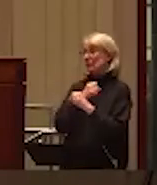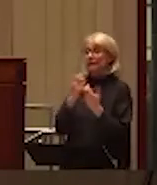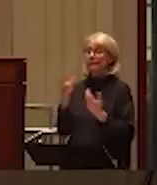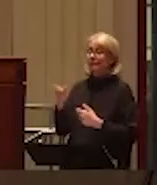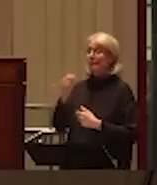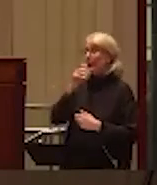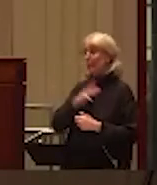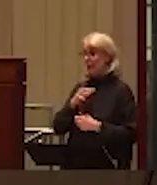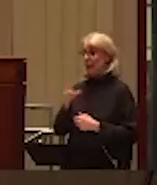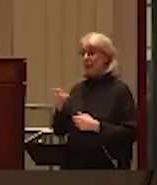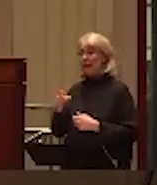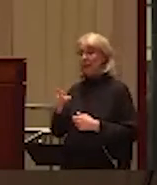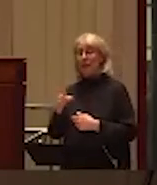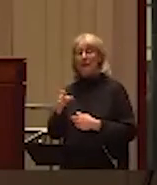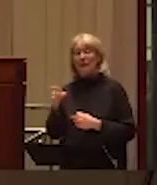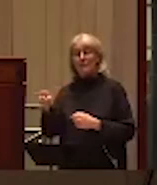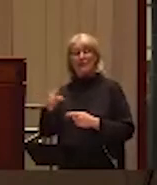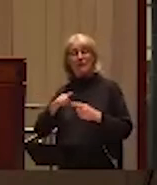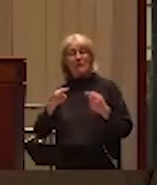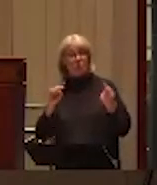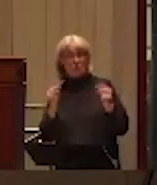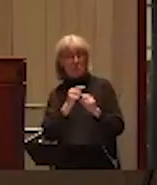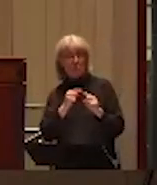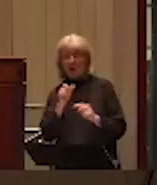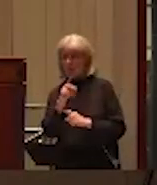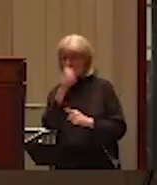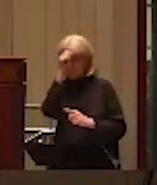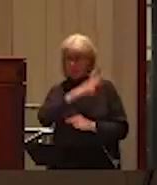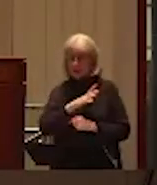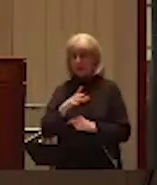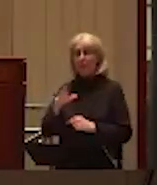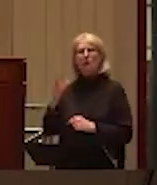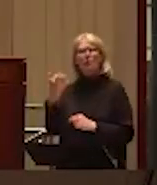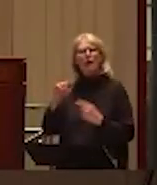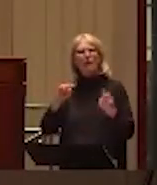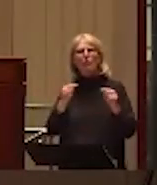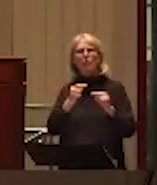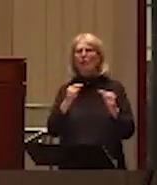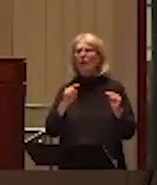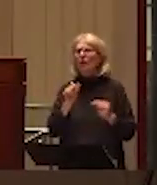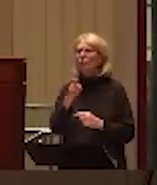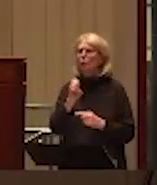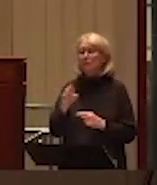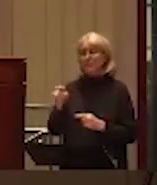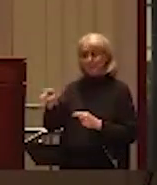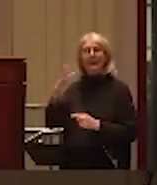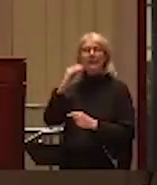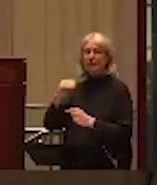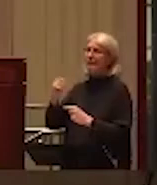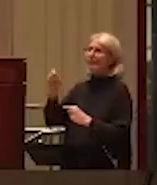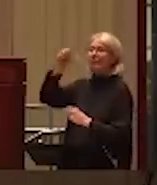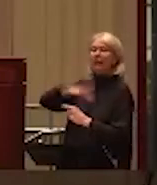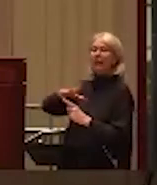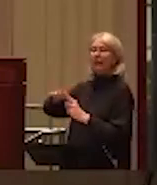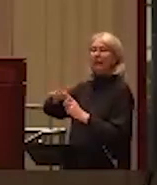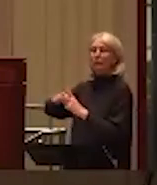men come from abusive relationships with male figures in their lives? Can they be continuing the cycle of abuse or seeking